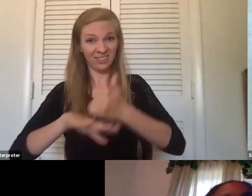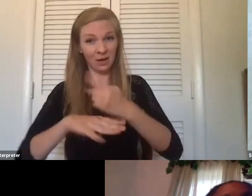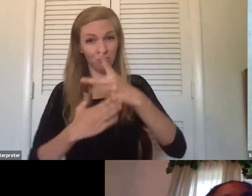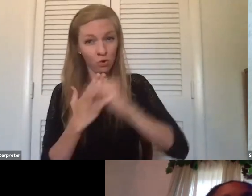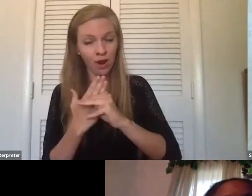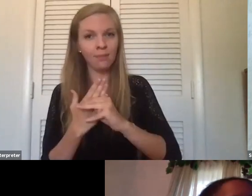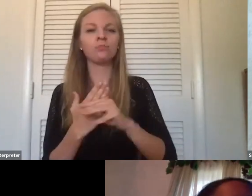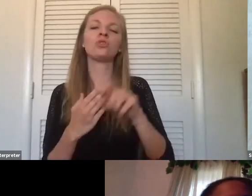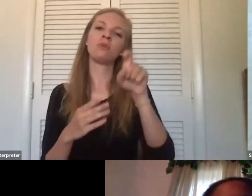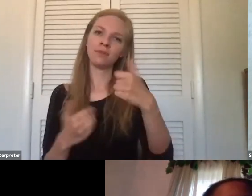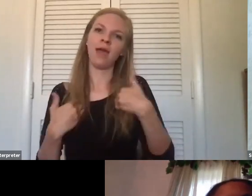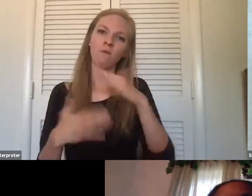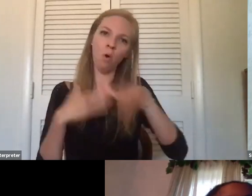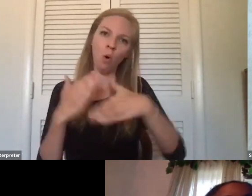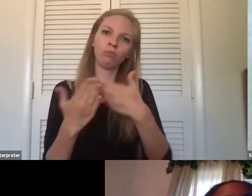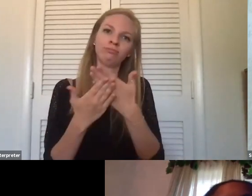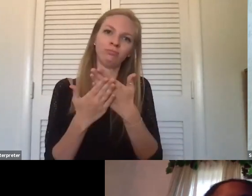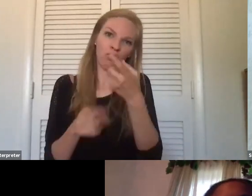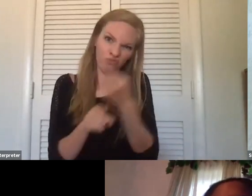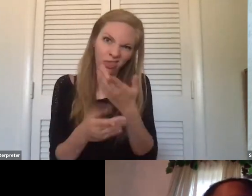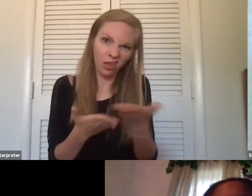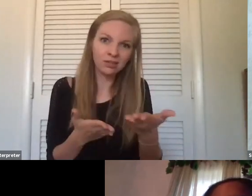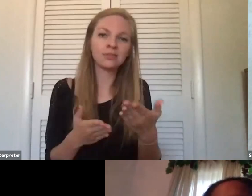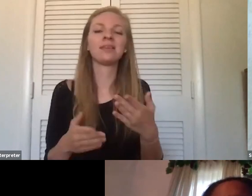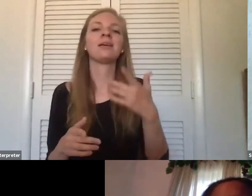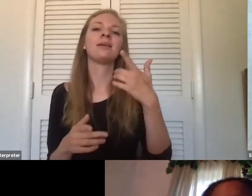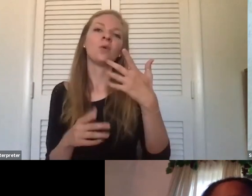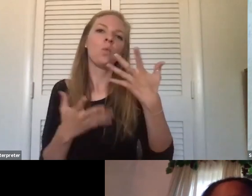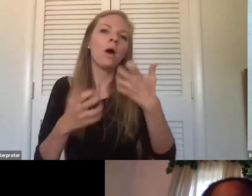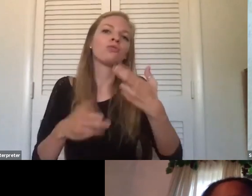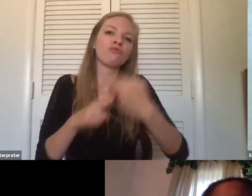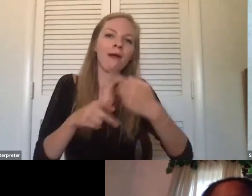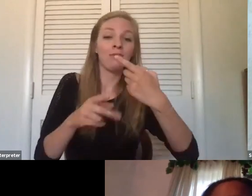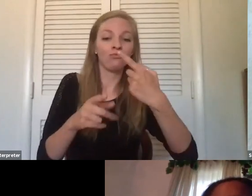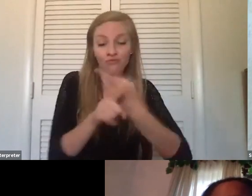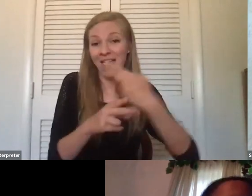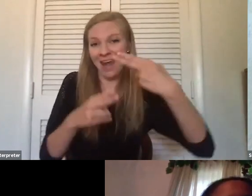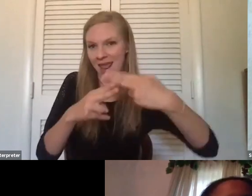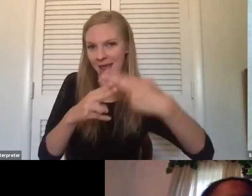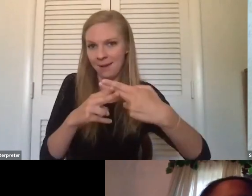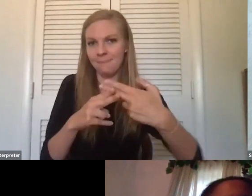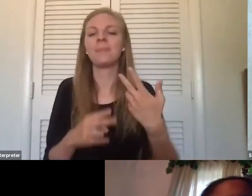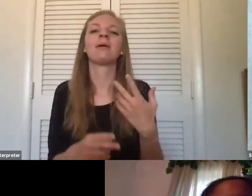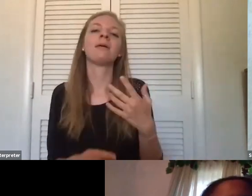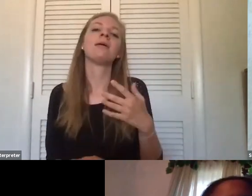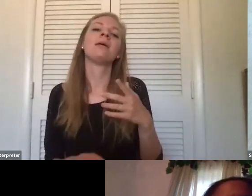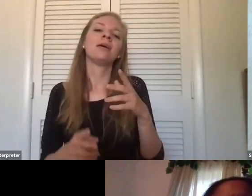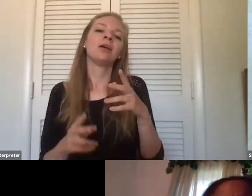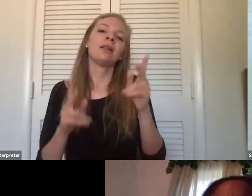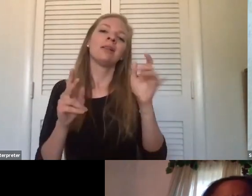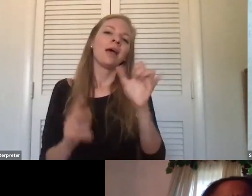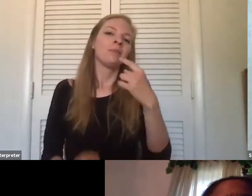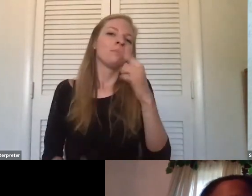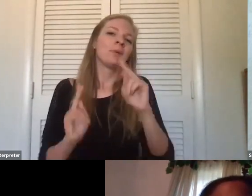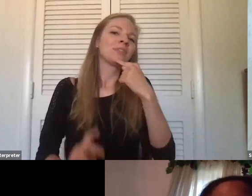can't, you can't, it can't be a name that is, it looks like your speaker was saying earlier, it can't